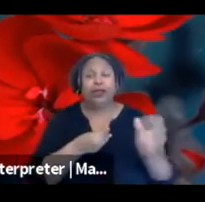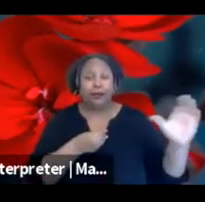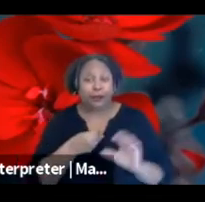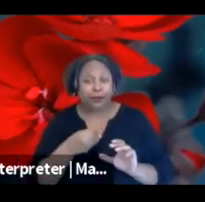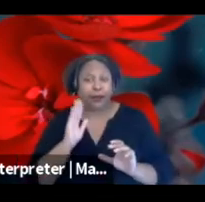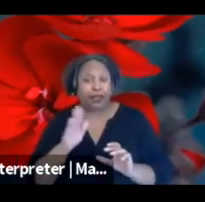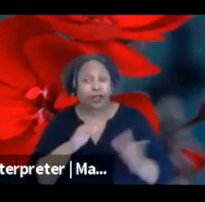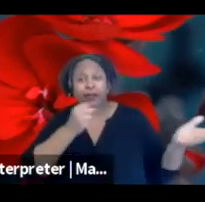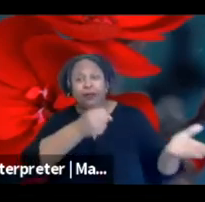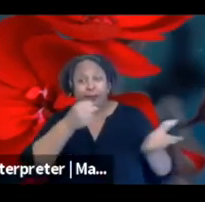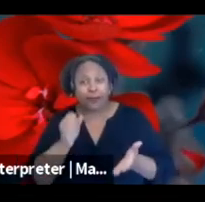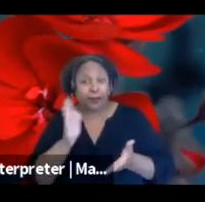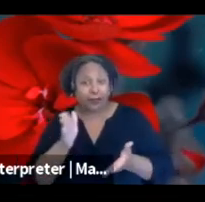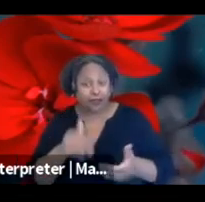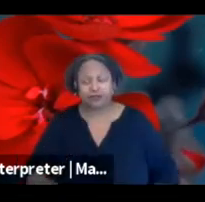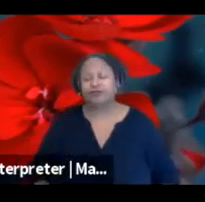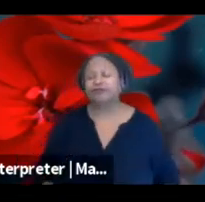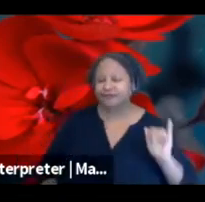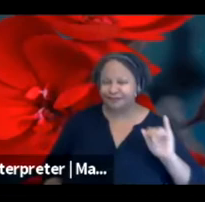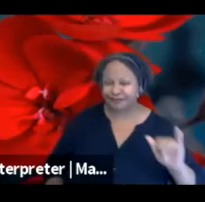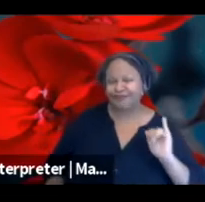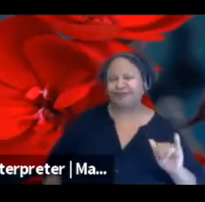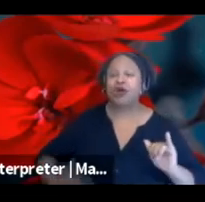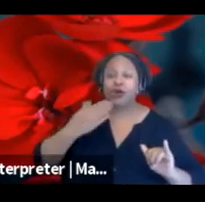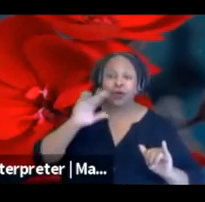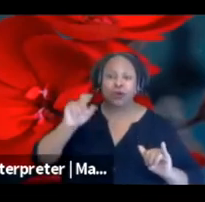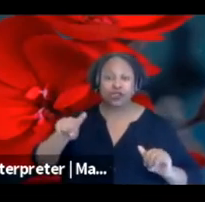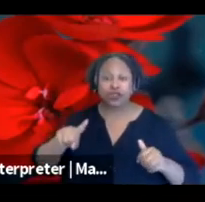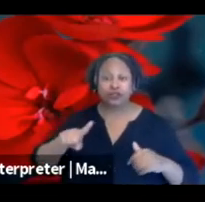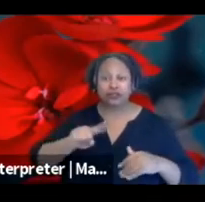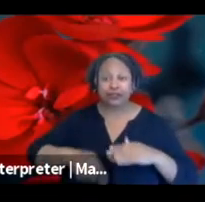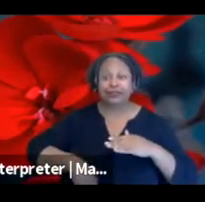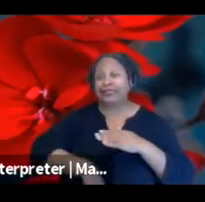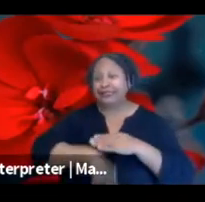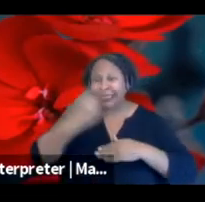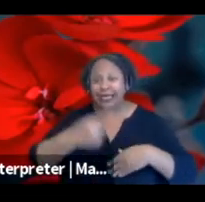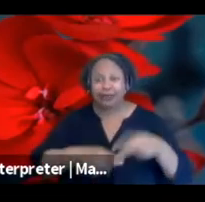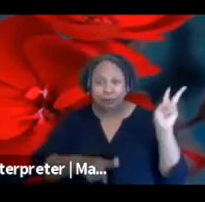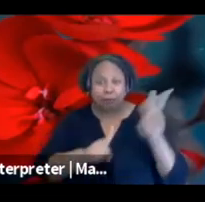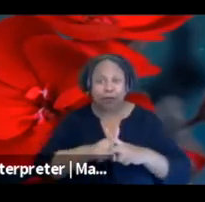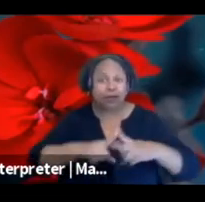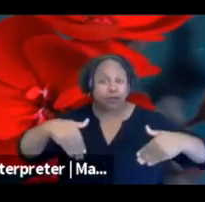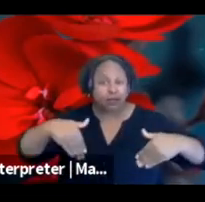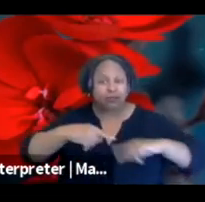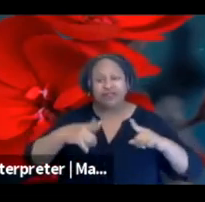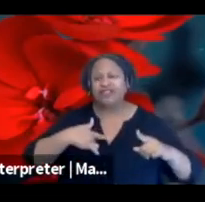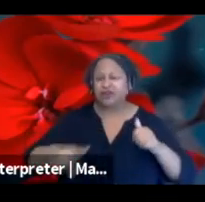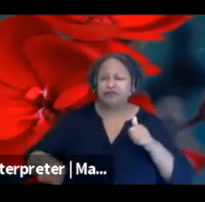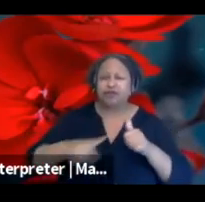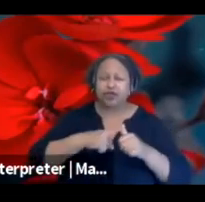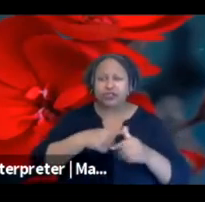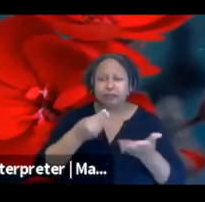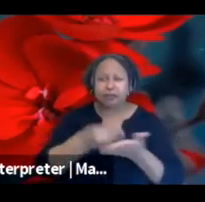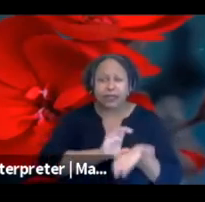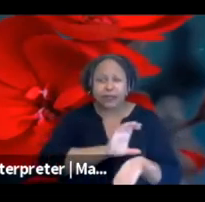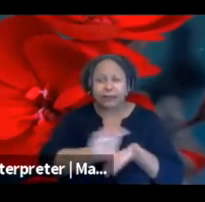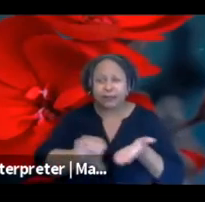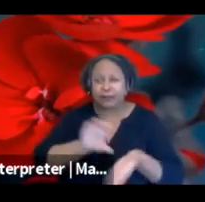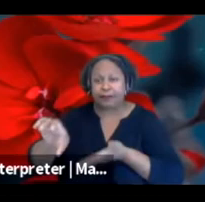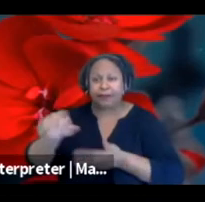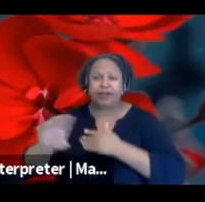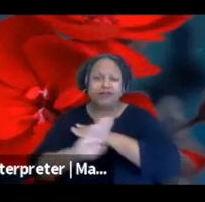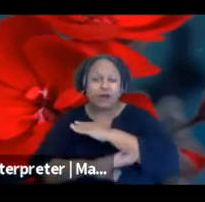mean, there hasn't been a date set, but it would look like around fall would be when we start to